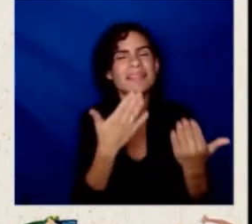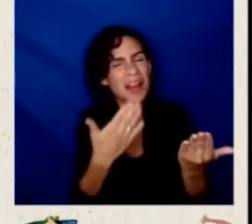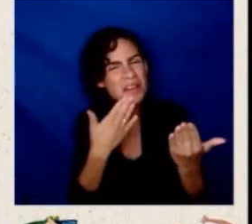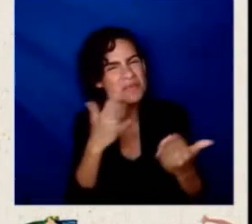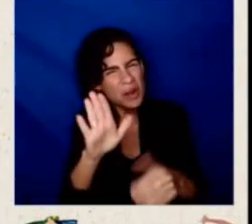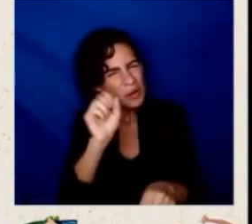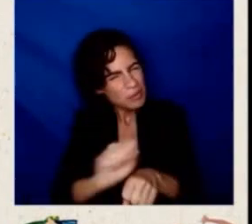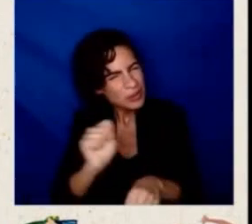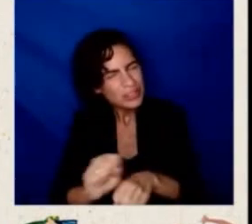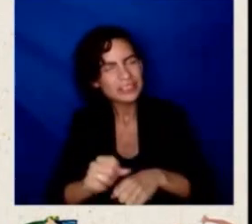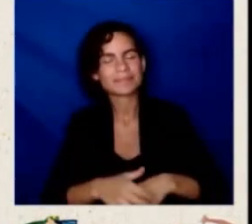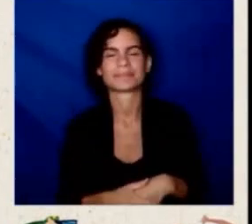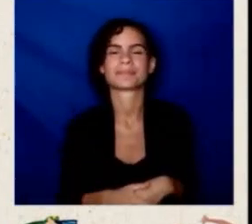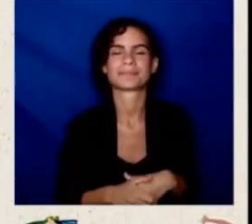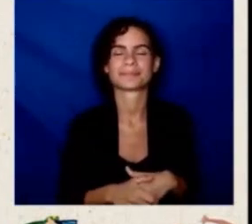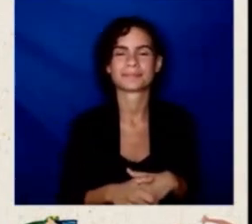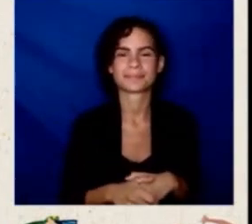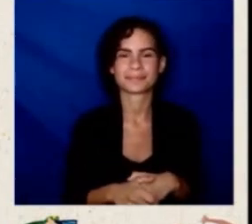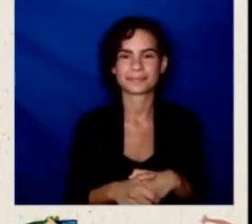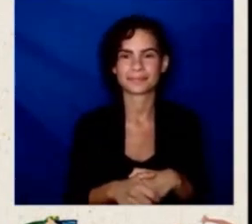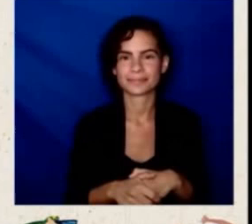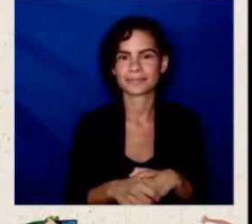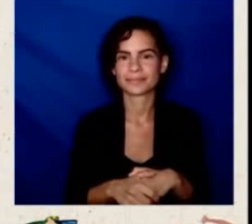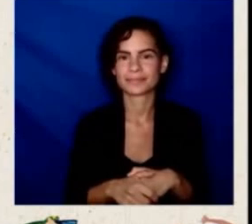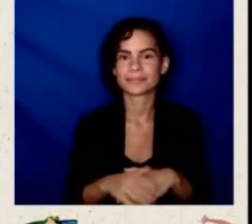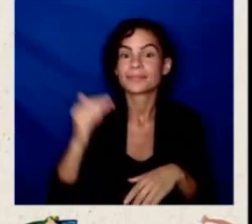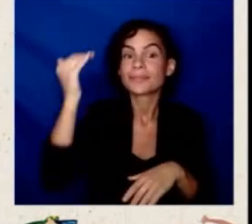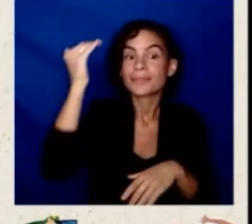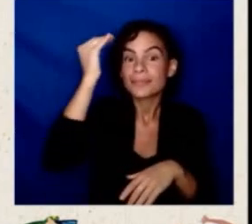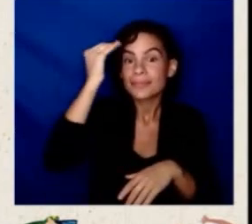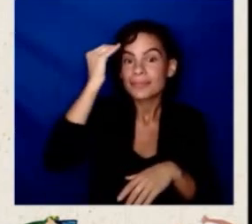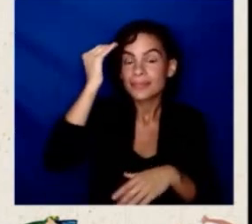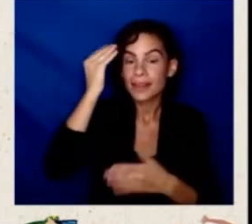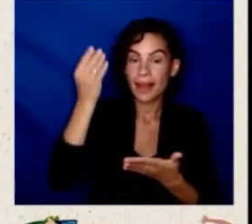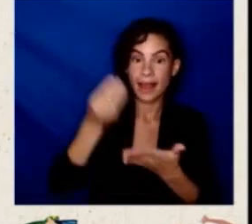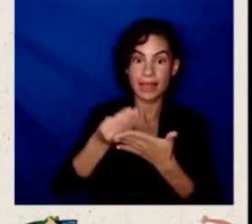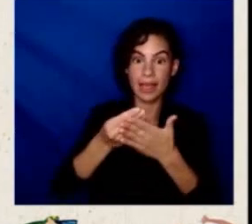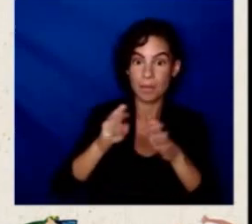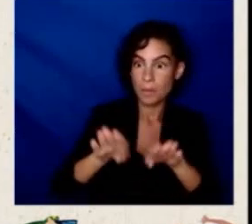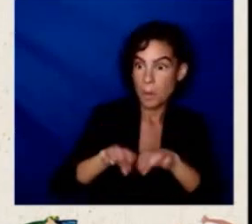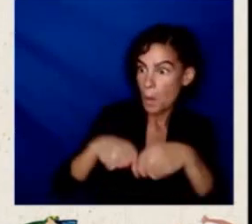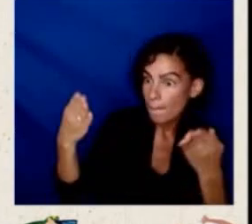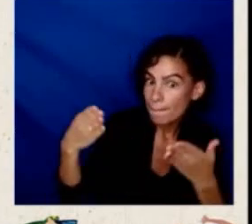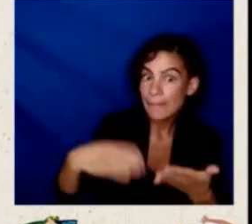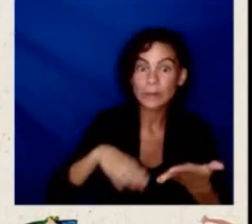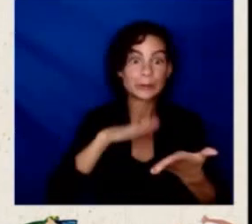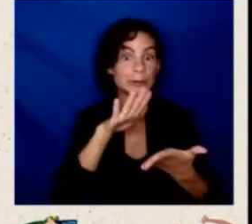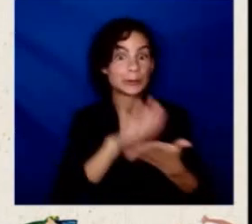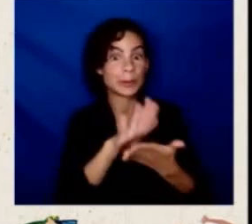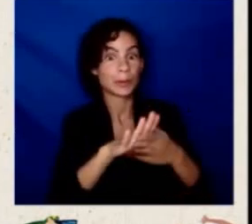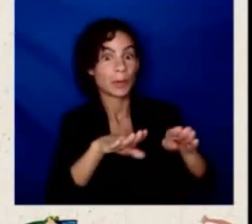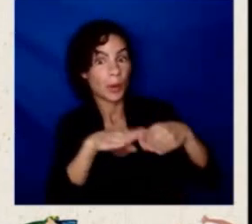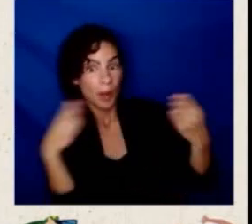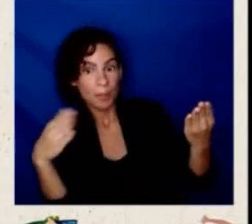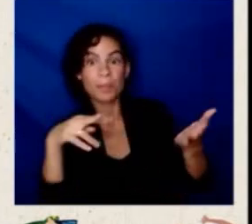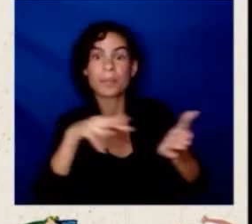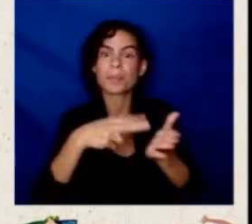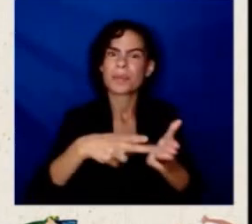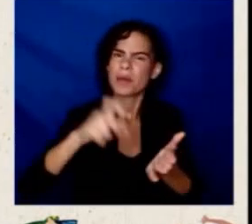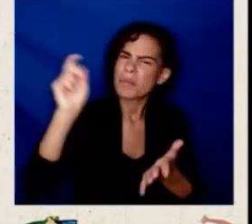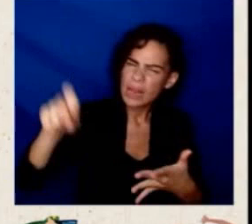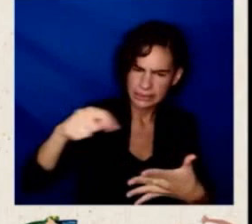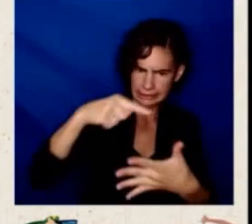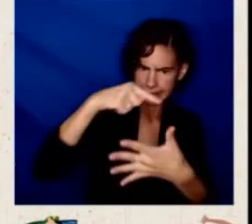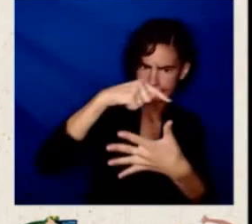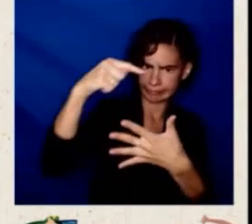in our regards to keep our economy open, our schools open, there needed to be some action. so we have still billions of dollars remaining